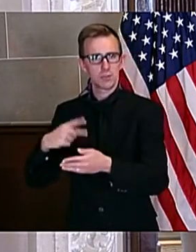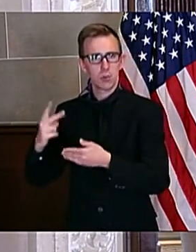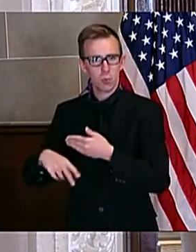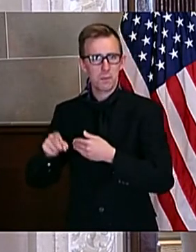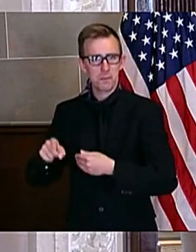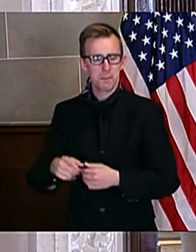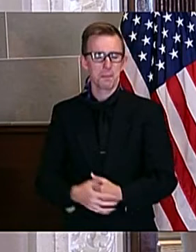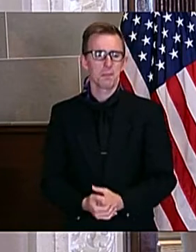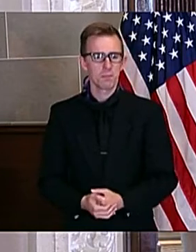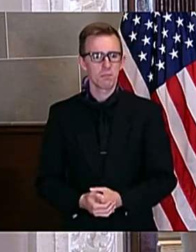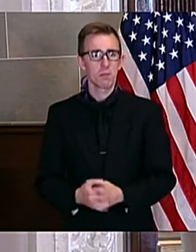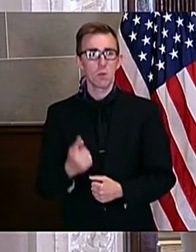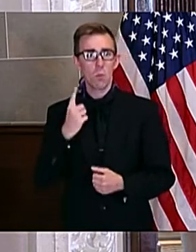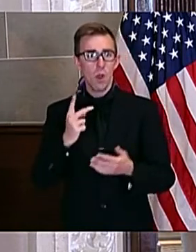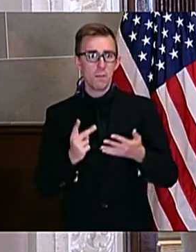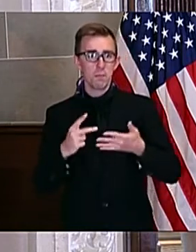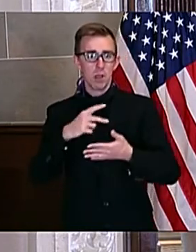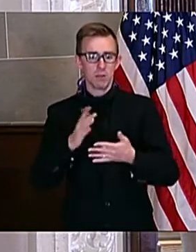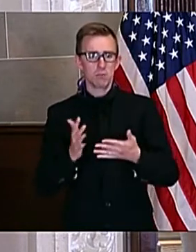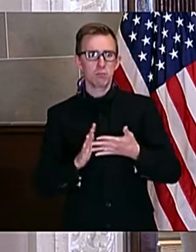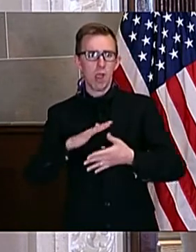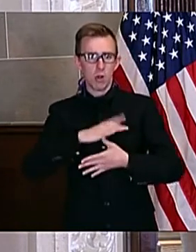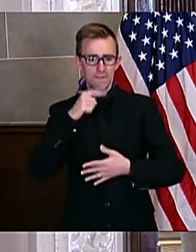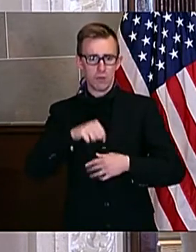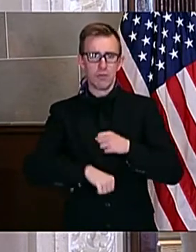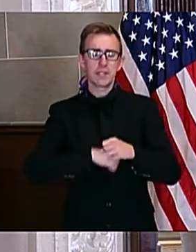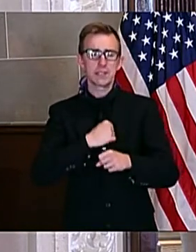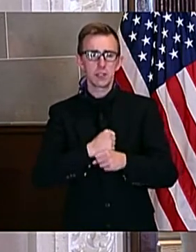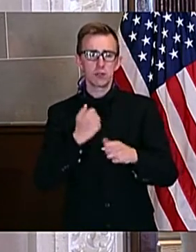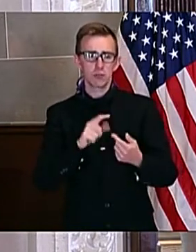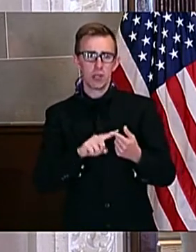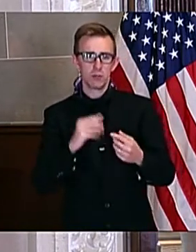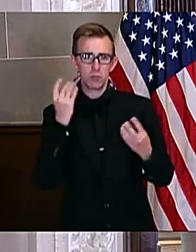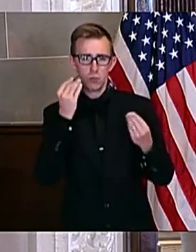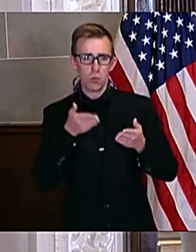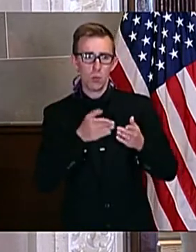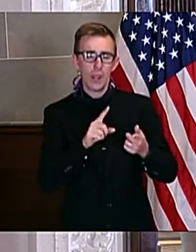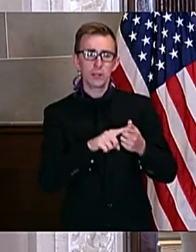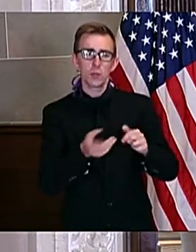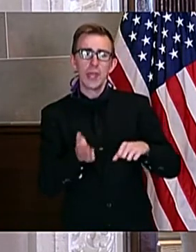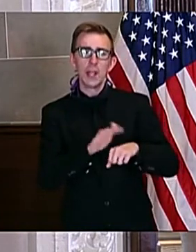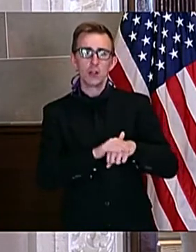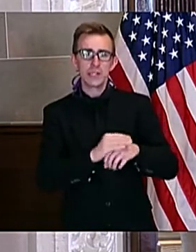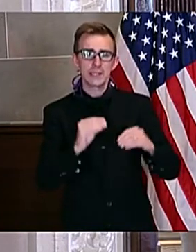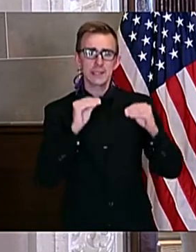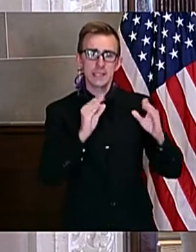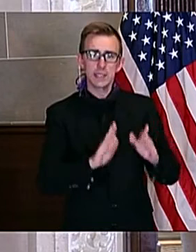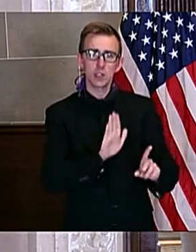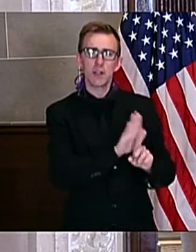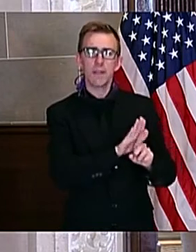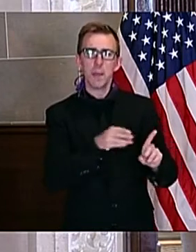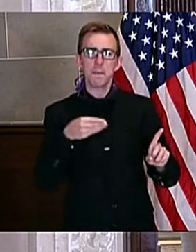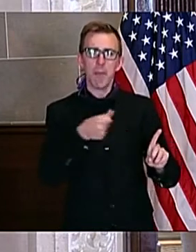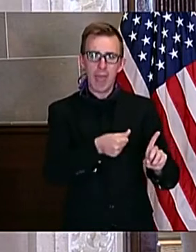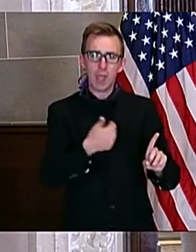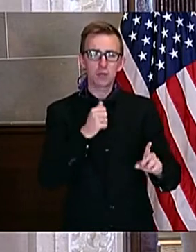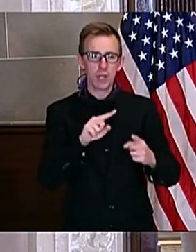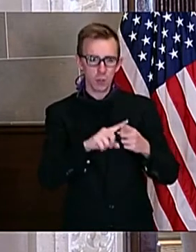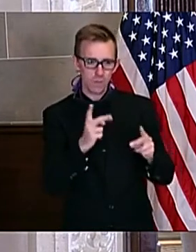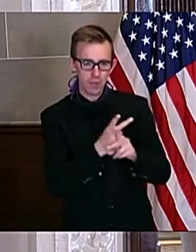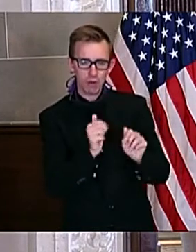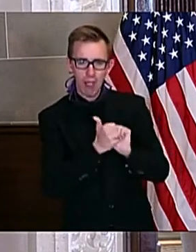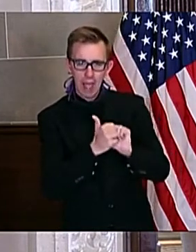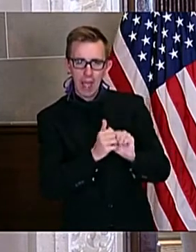of our priorities for this year was to start looking at ways to increase teacher pay. As difficult